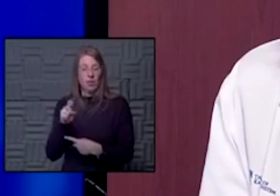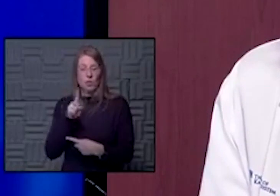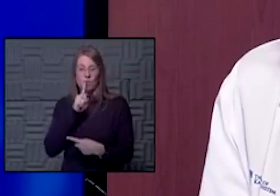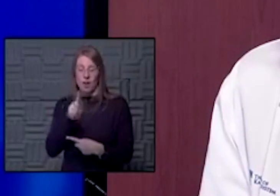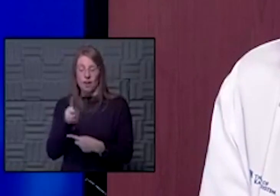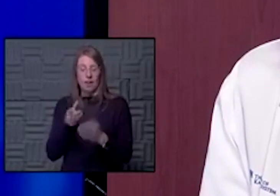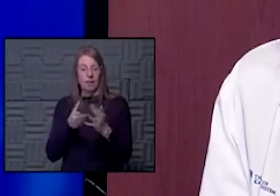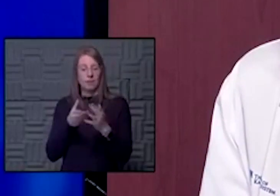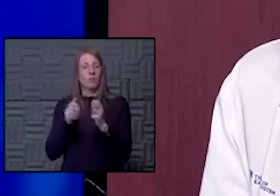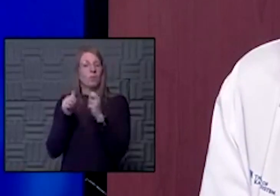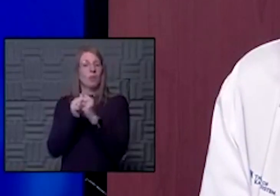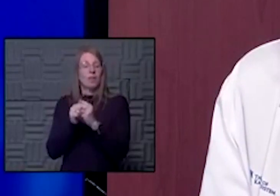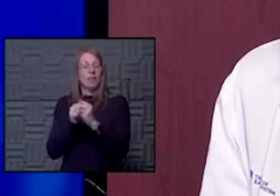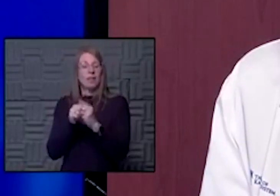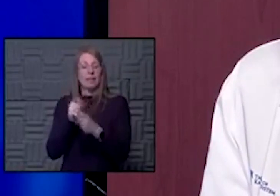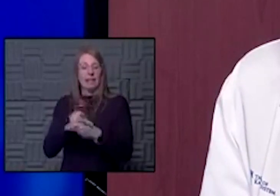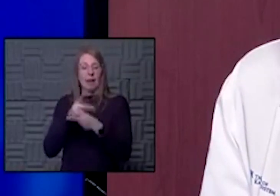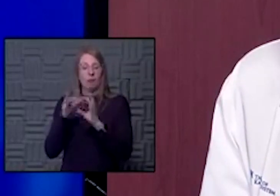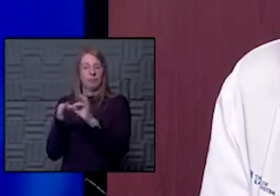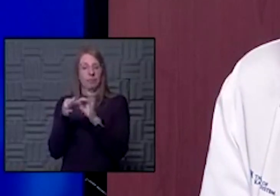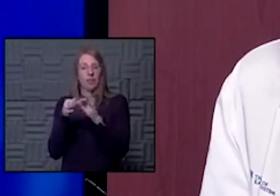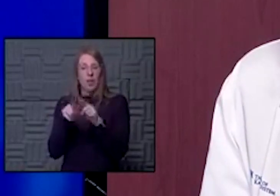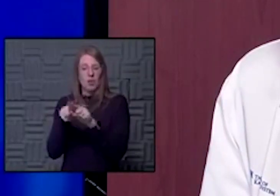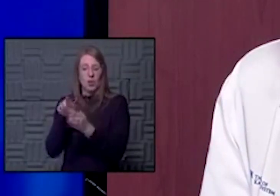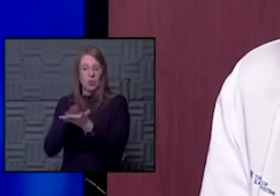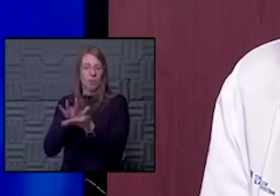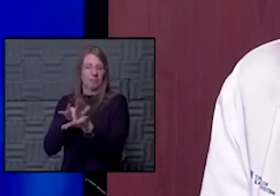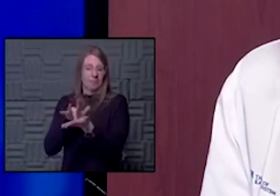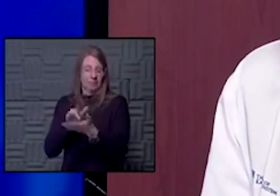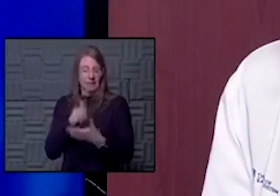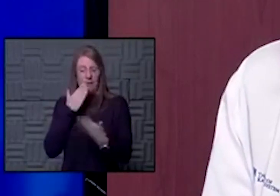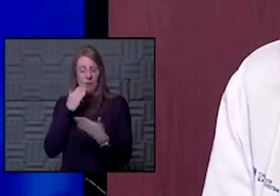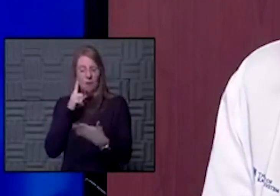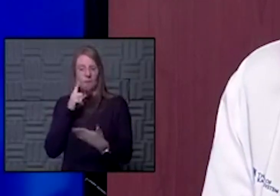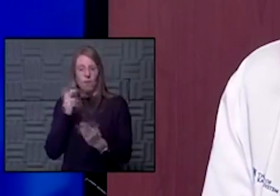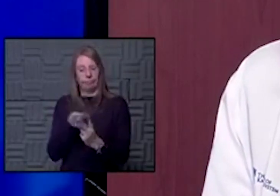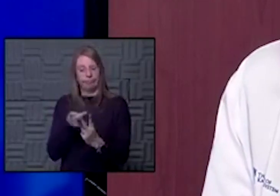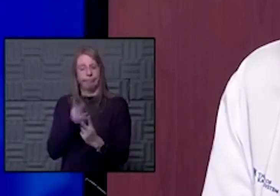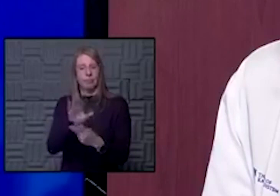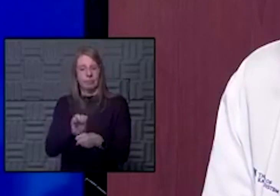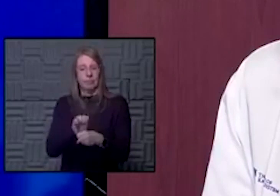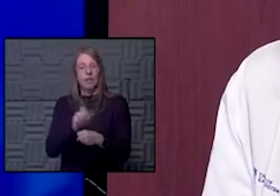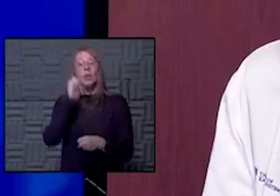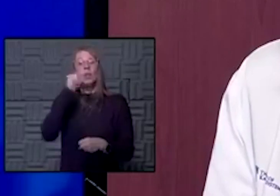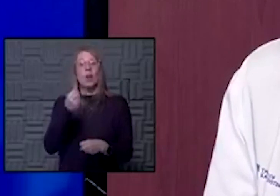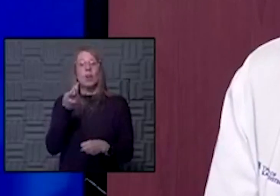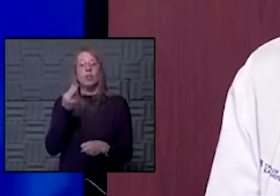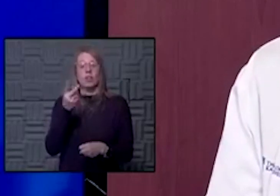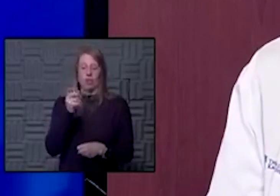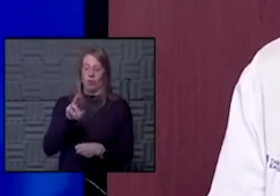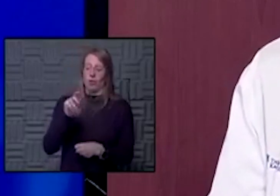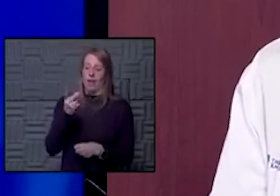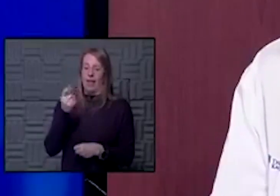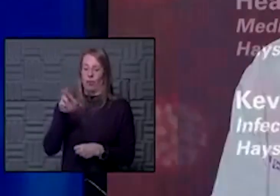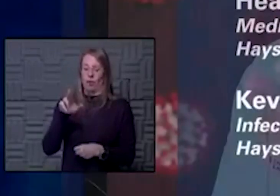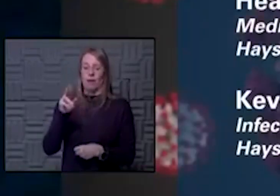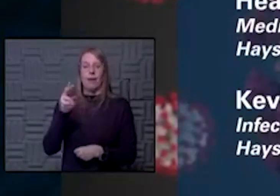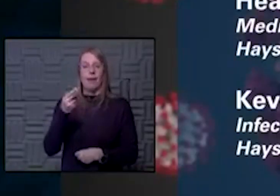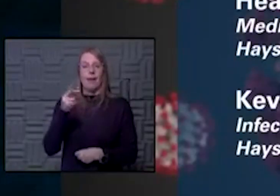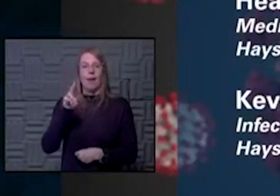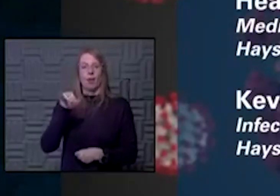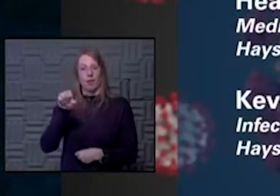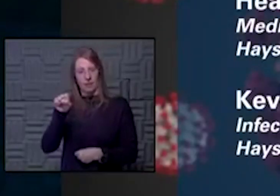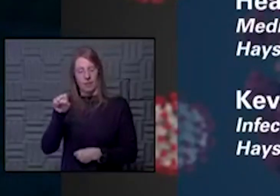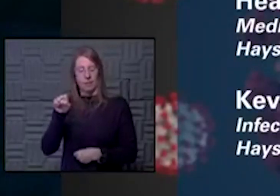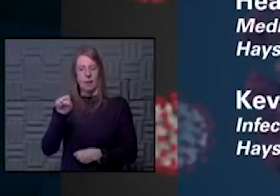collaborative and with the School of Medicine. So thank you so much for all that you've done. Hey, tomorrow we have Dr. Heather Harris, who's the medical director at our